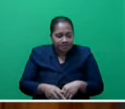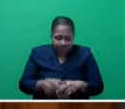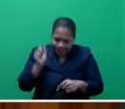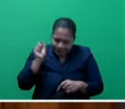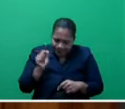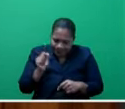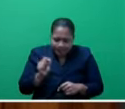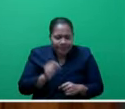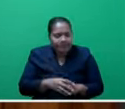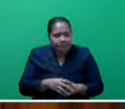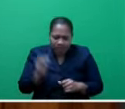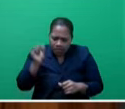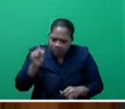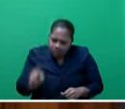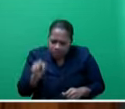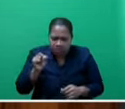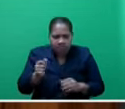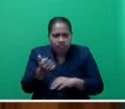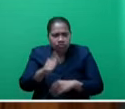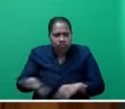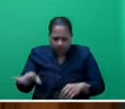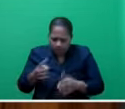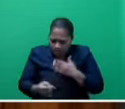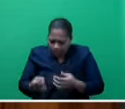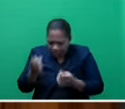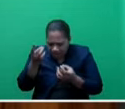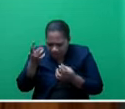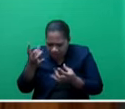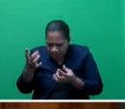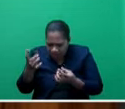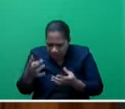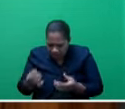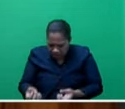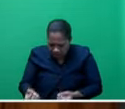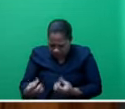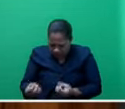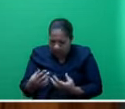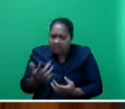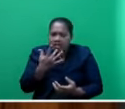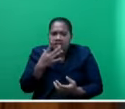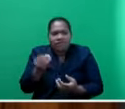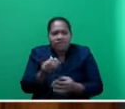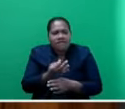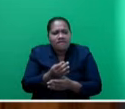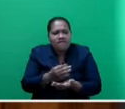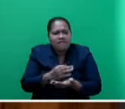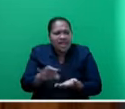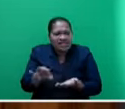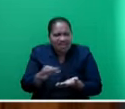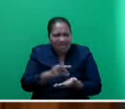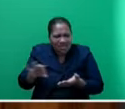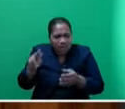called CropX in the ground, and it sends information about the type of fertilizer needed and how much to use,